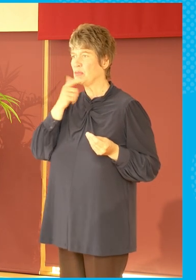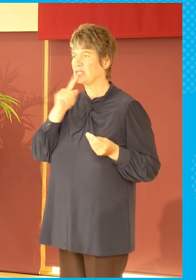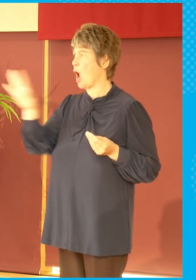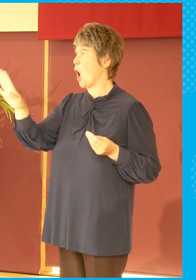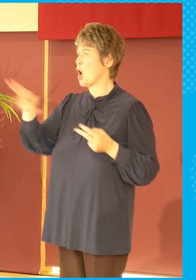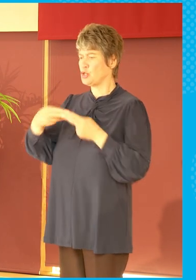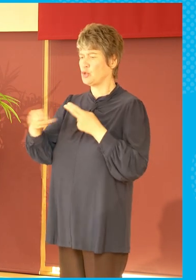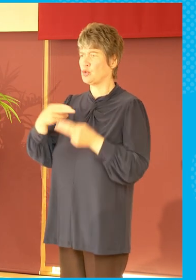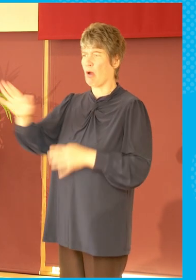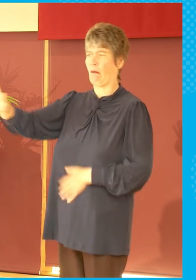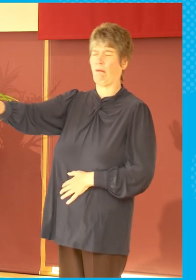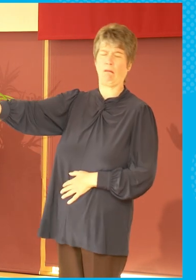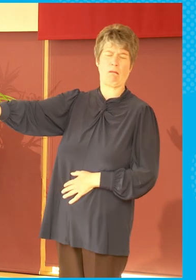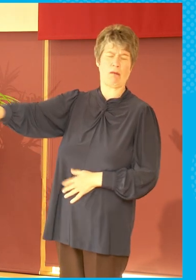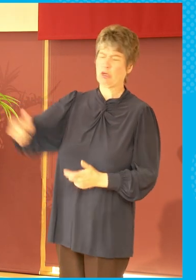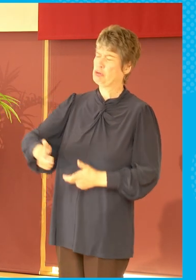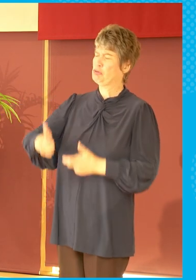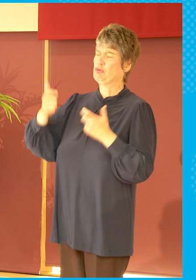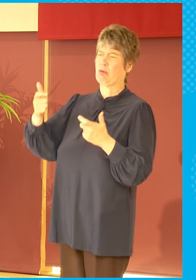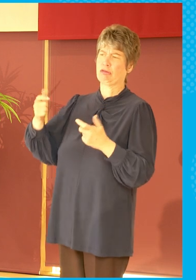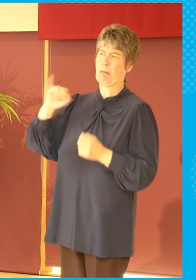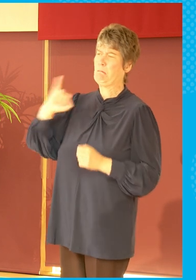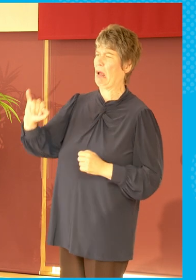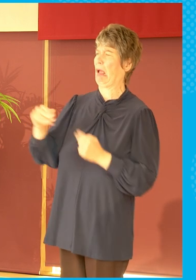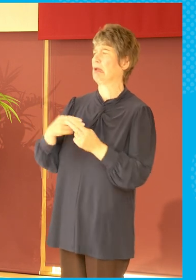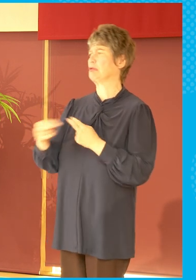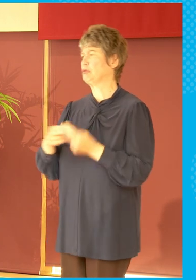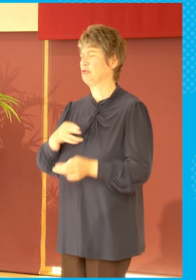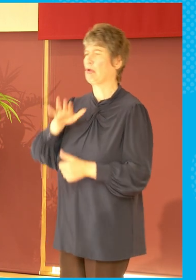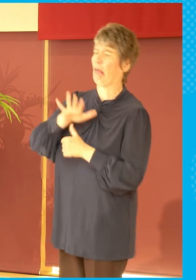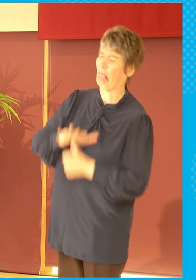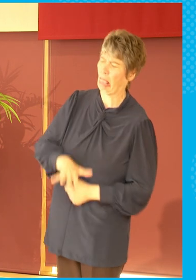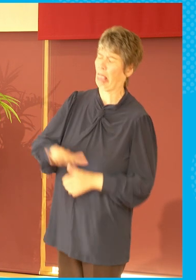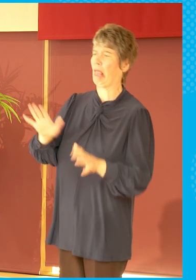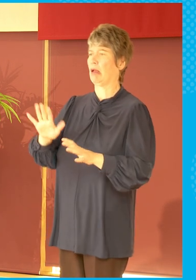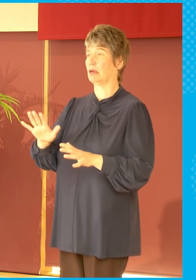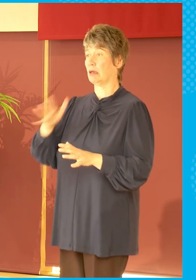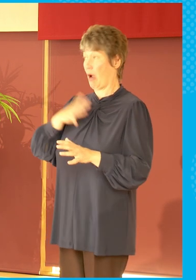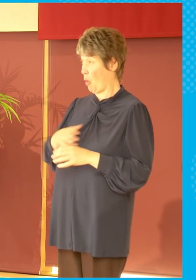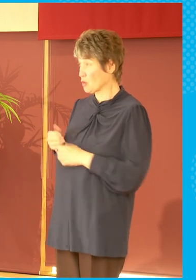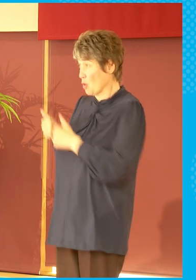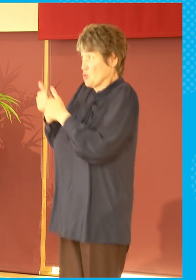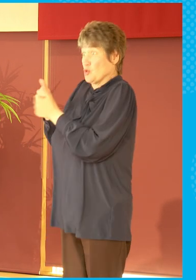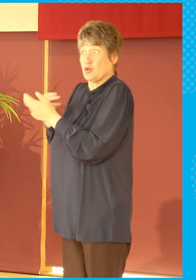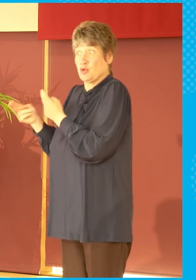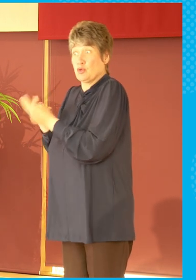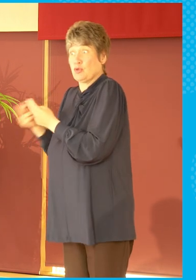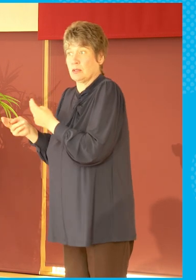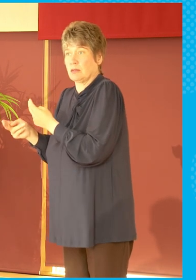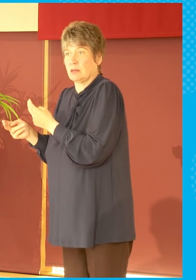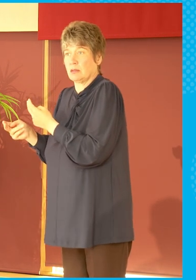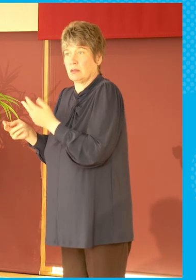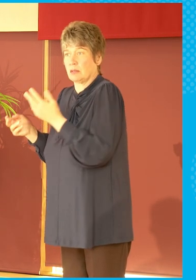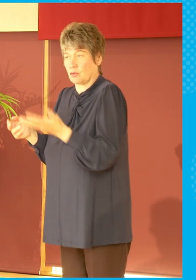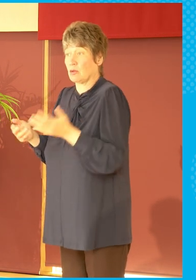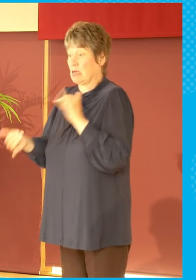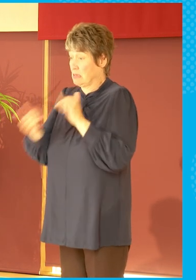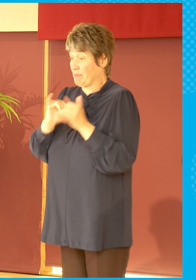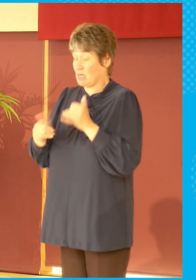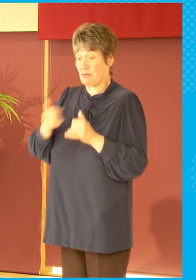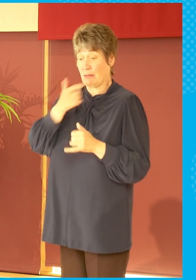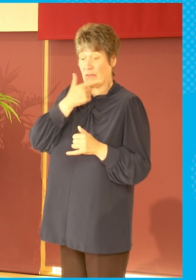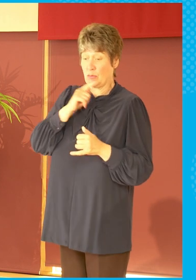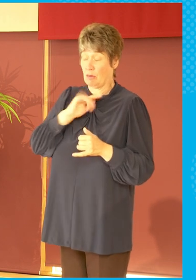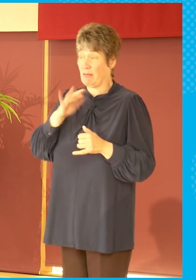to that if people only want good news? And yet the things that are happening are things like the war in Ukraine, there's almost a disconnect between what some people